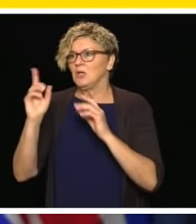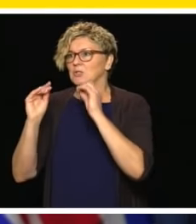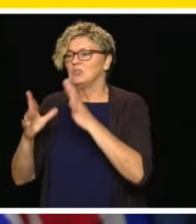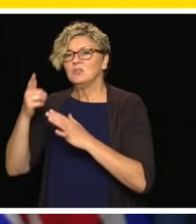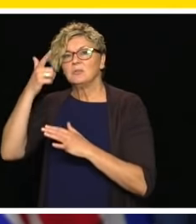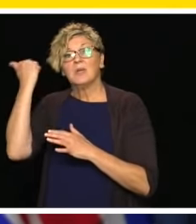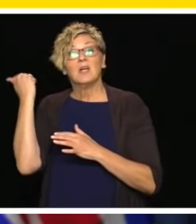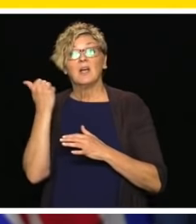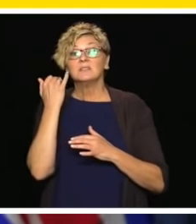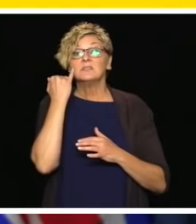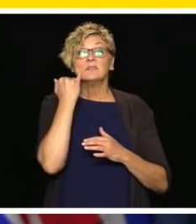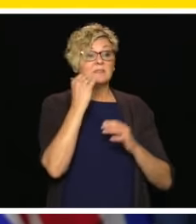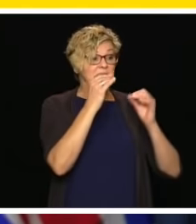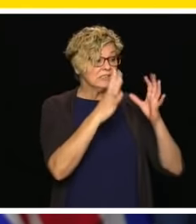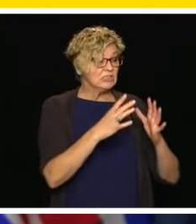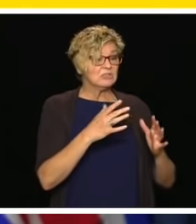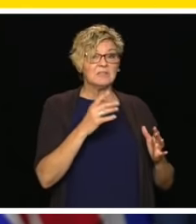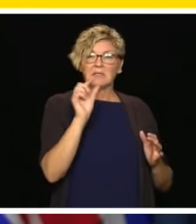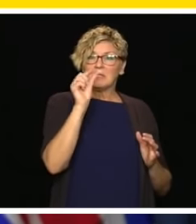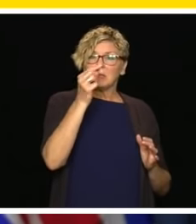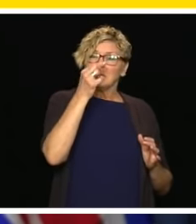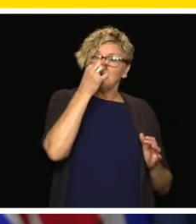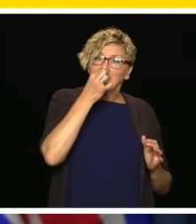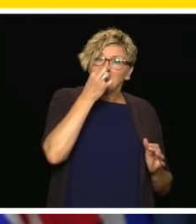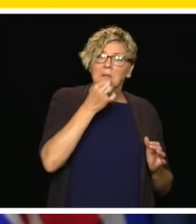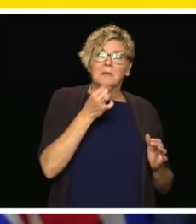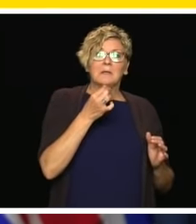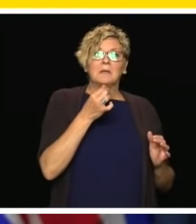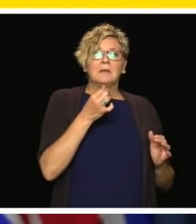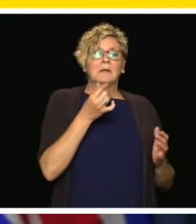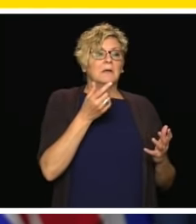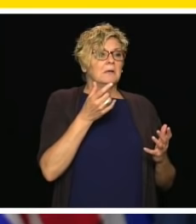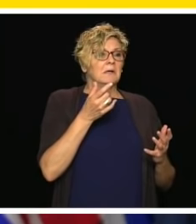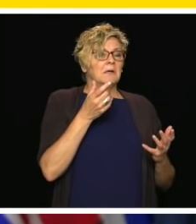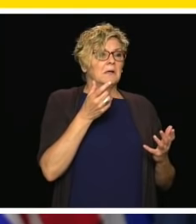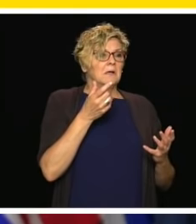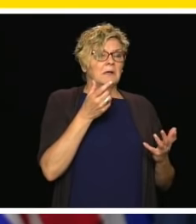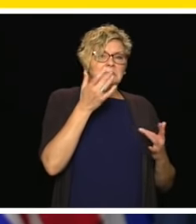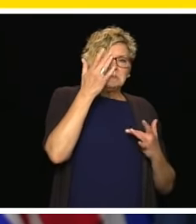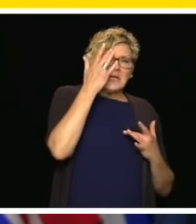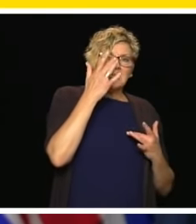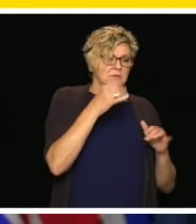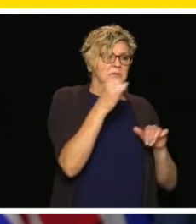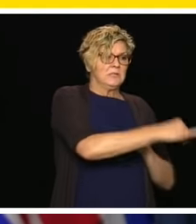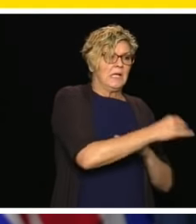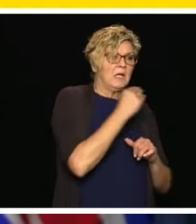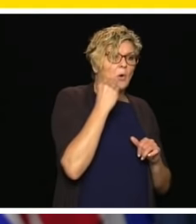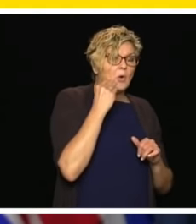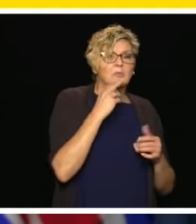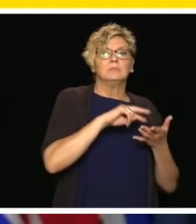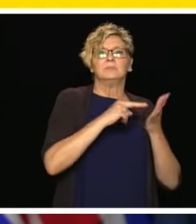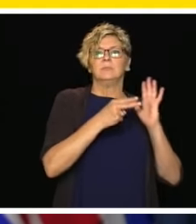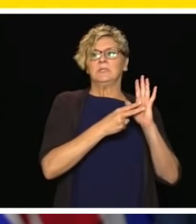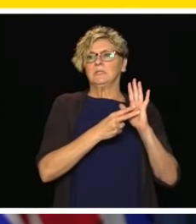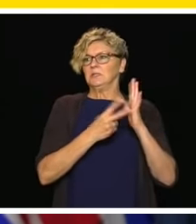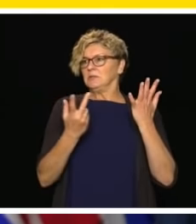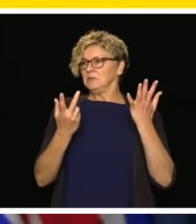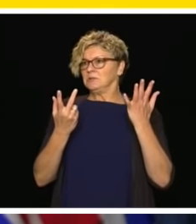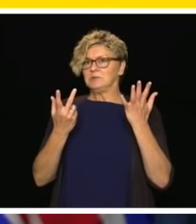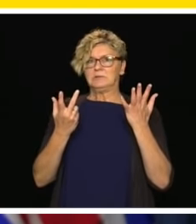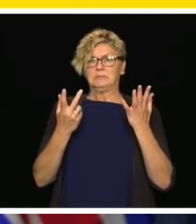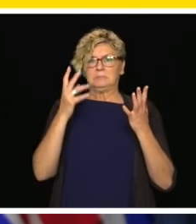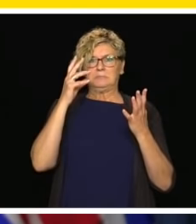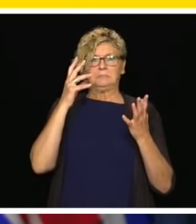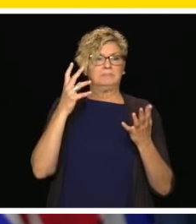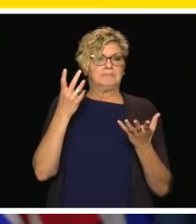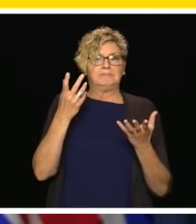I understand the reason for that. But how do you deal with the HR piece of that? I think there's a variety of strategies. mean,